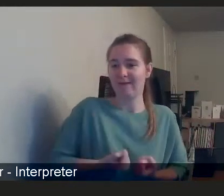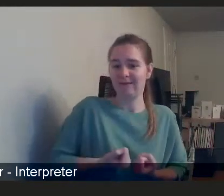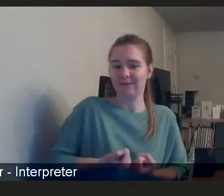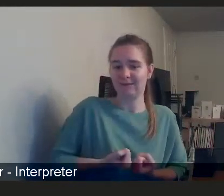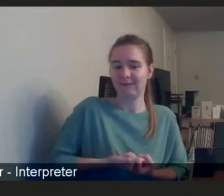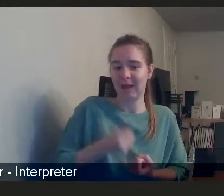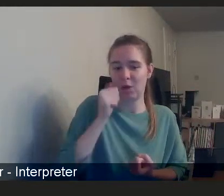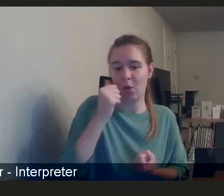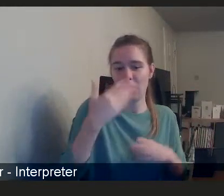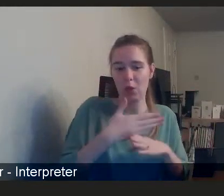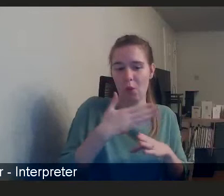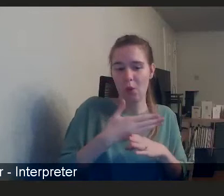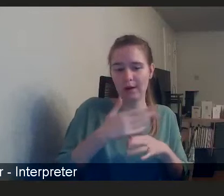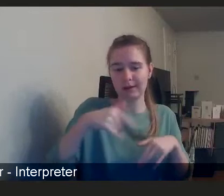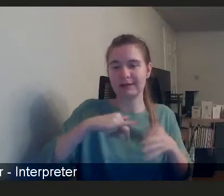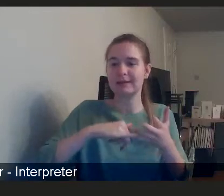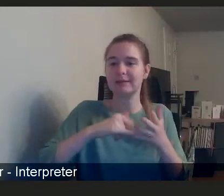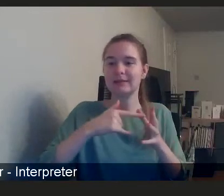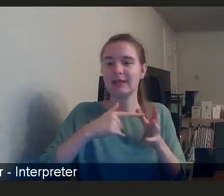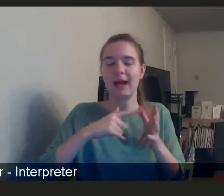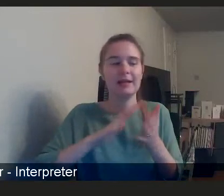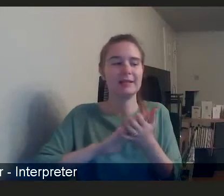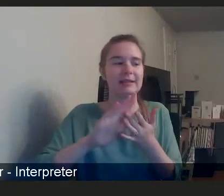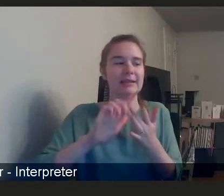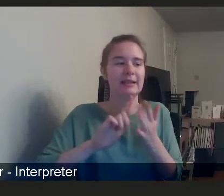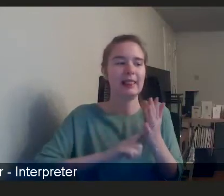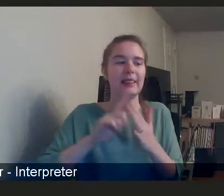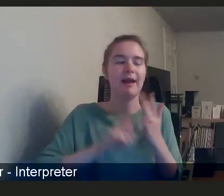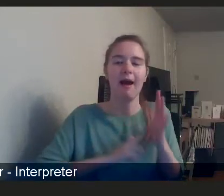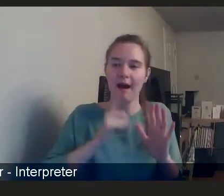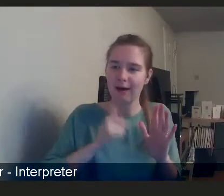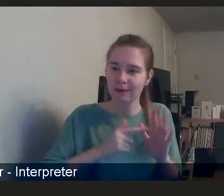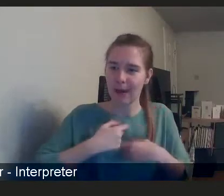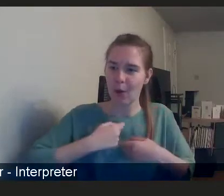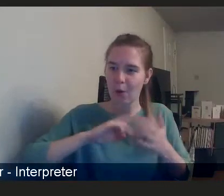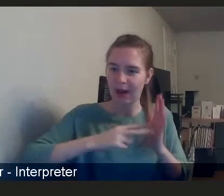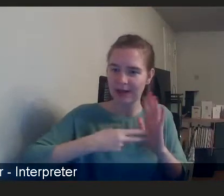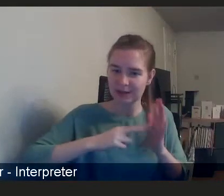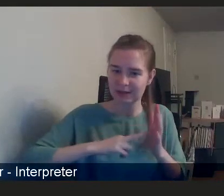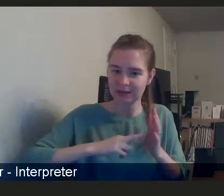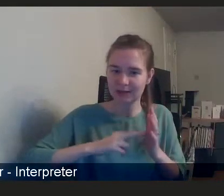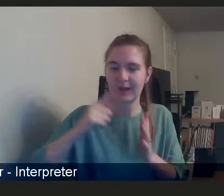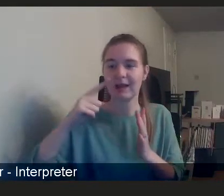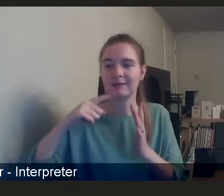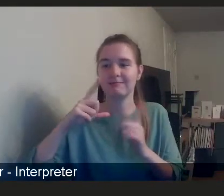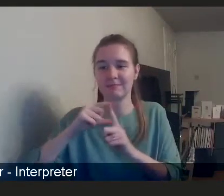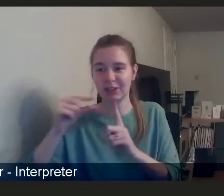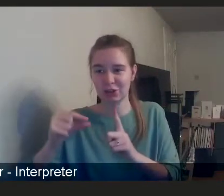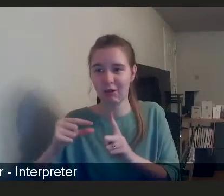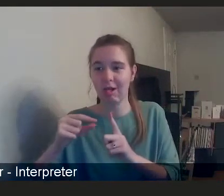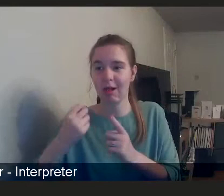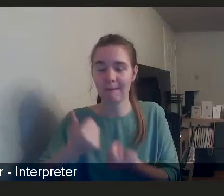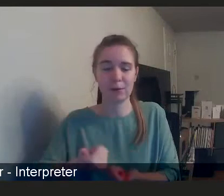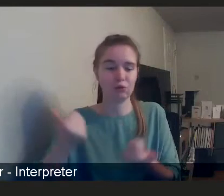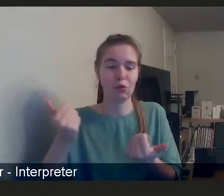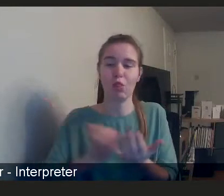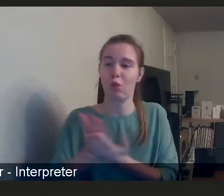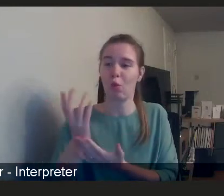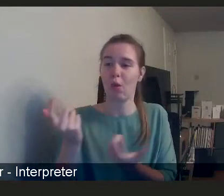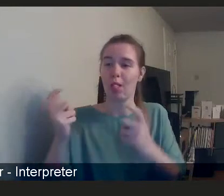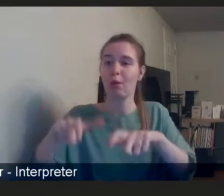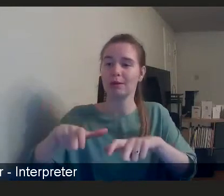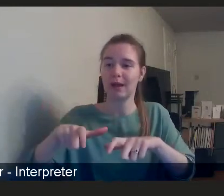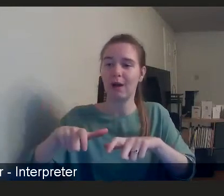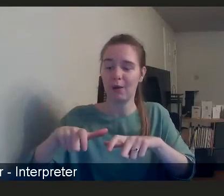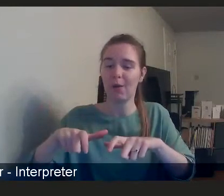work that we do at Sahelia, um, but, you know, IT has been a solution to so many during lockdown and that's something